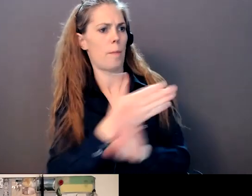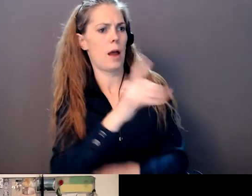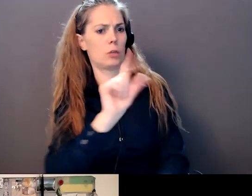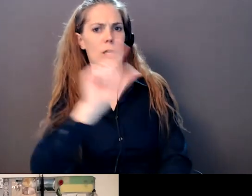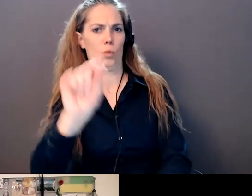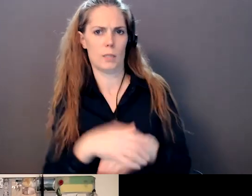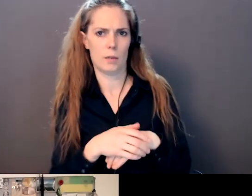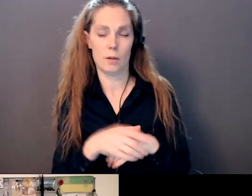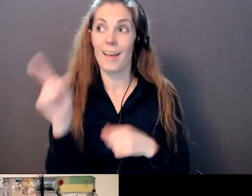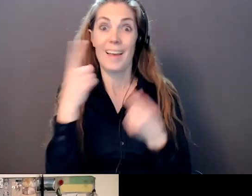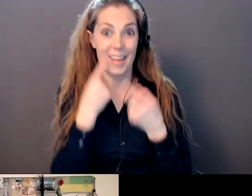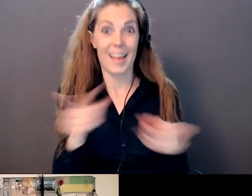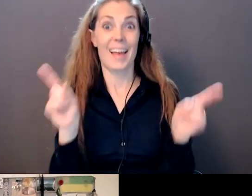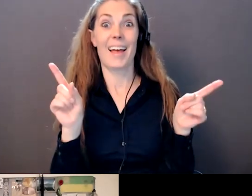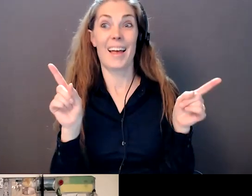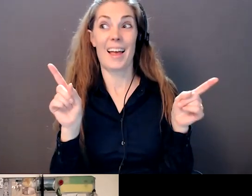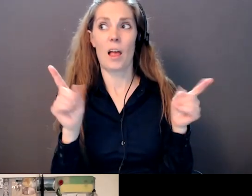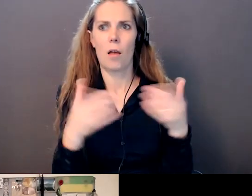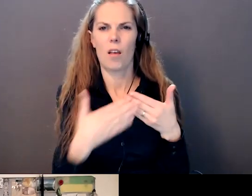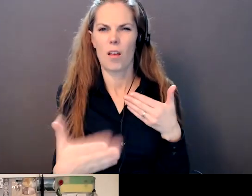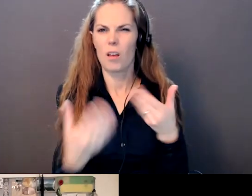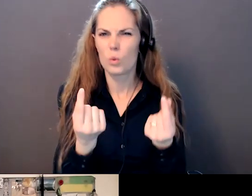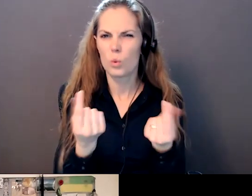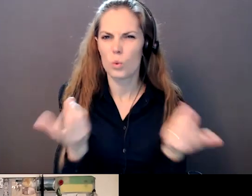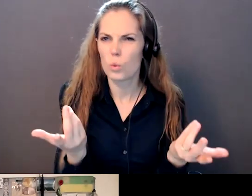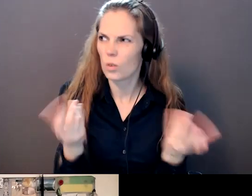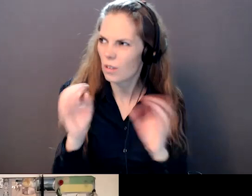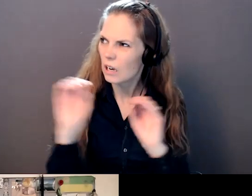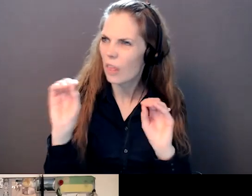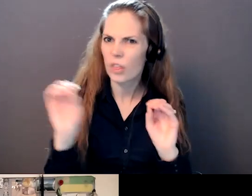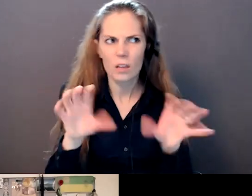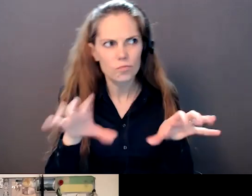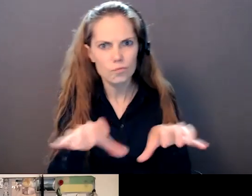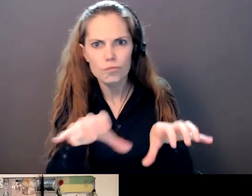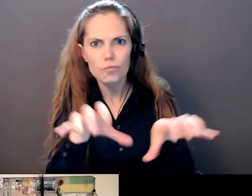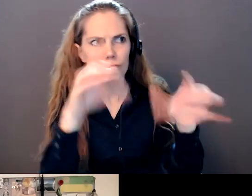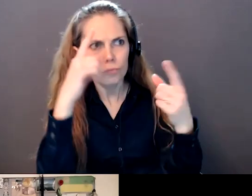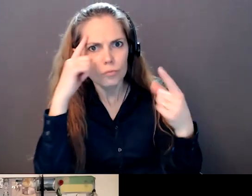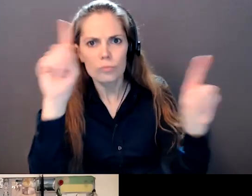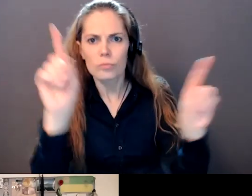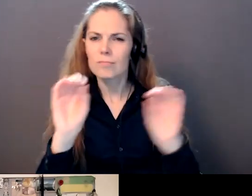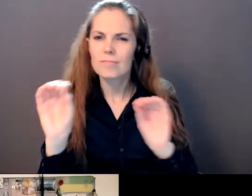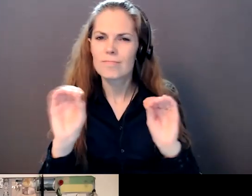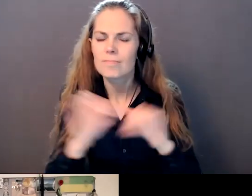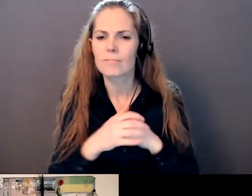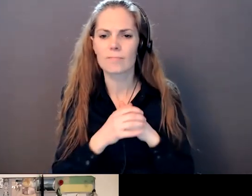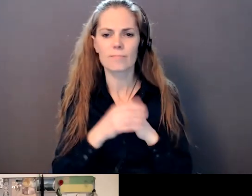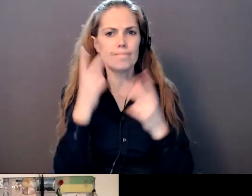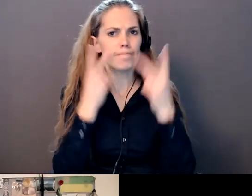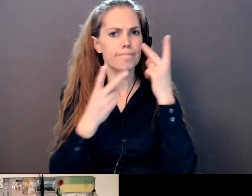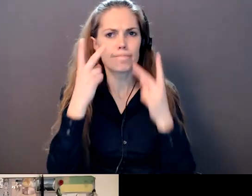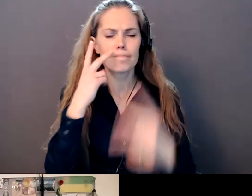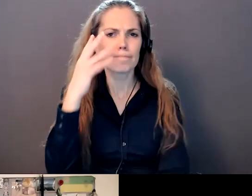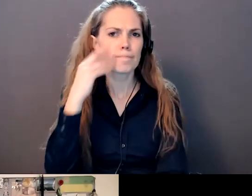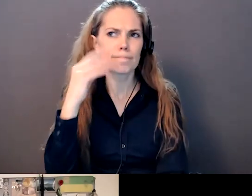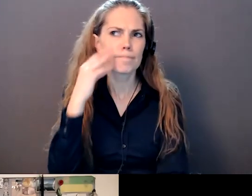mean, just tons of them that we experience in our everyday work here, and I know that other service providers experience as well. But we haven't